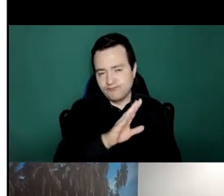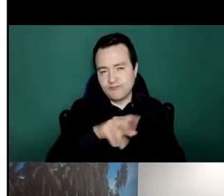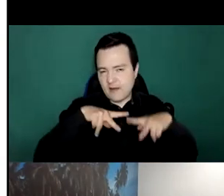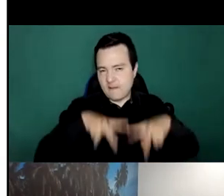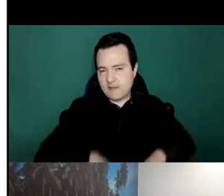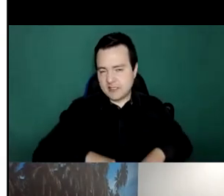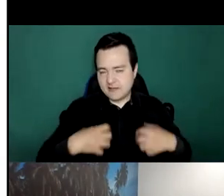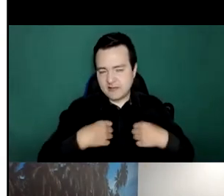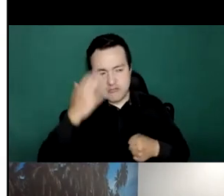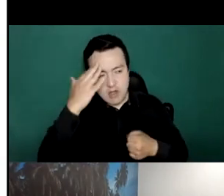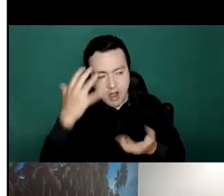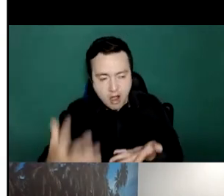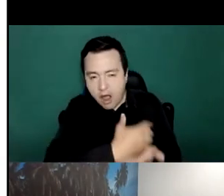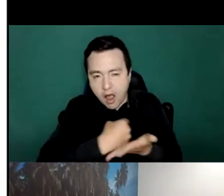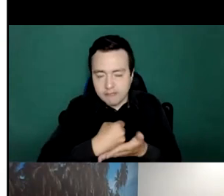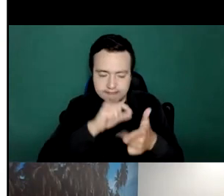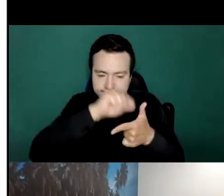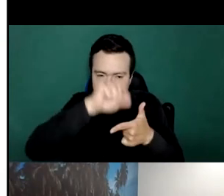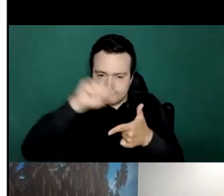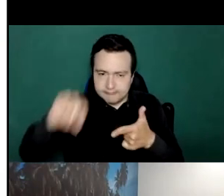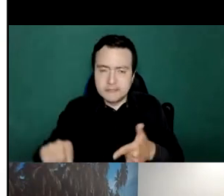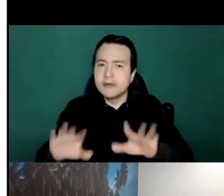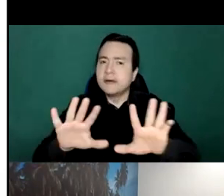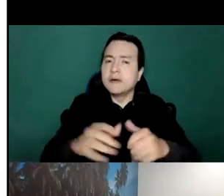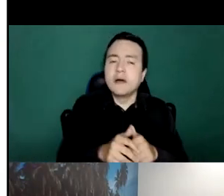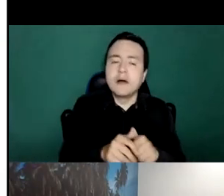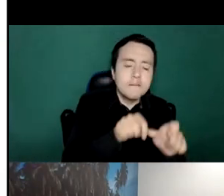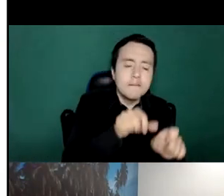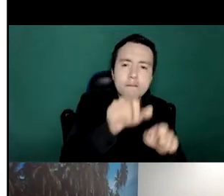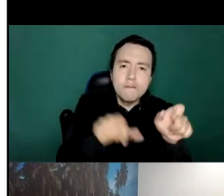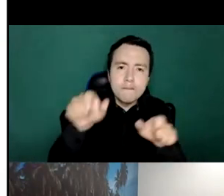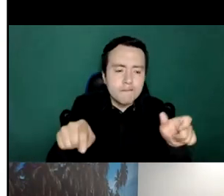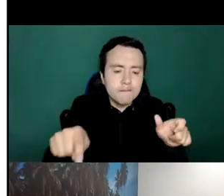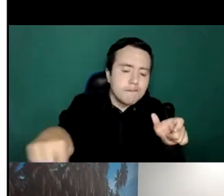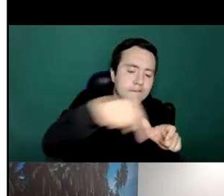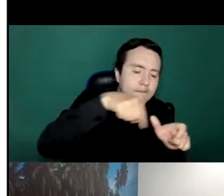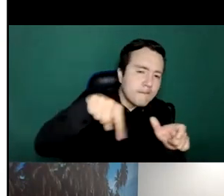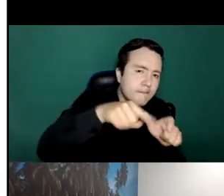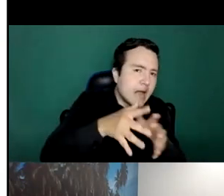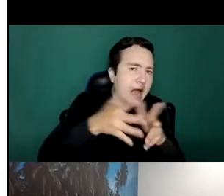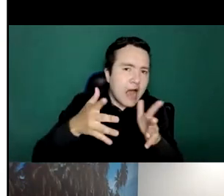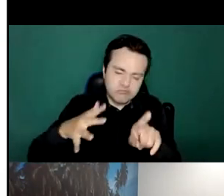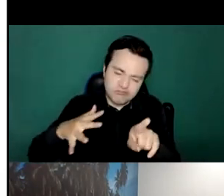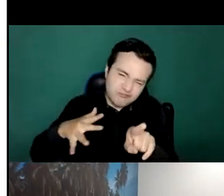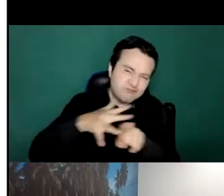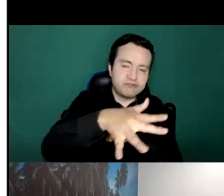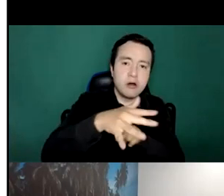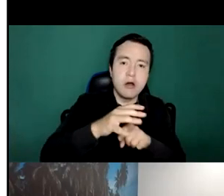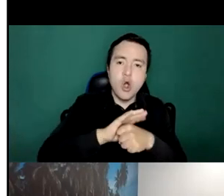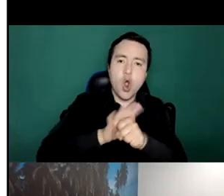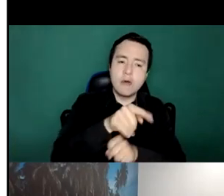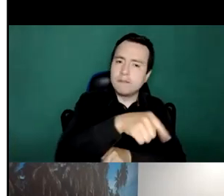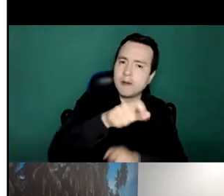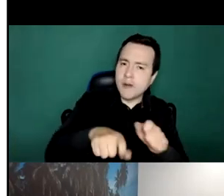report what has the pandemic caused in our population just as the minister of turn then Tobago